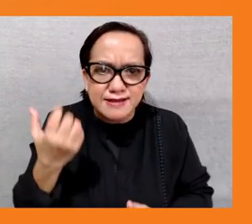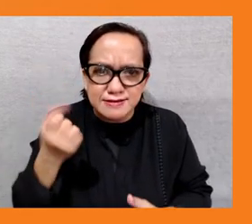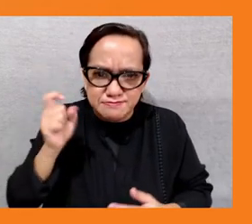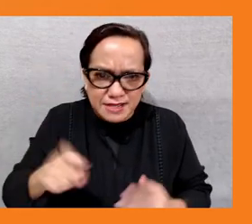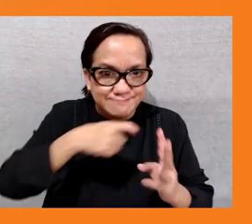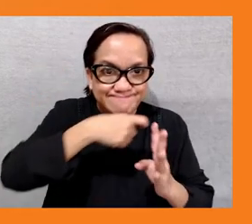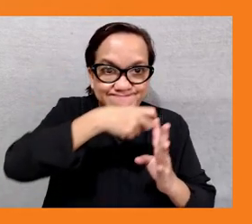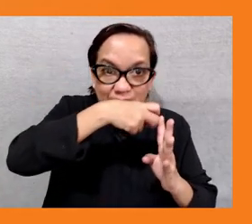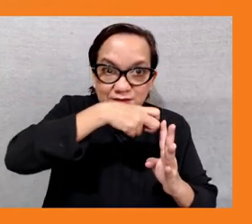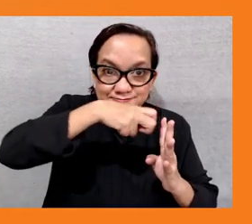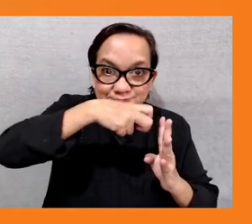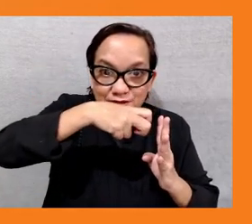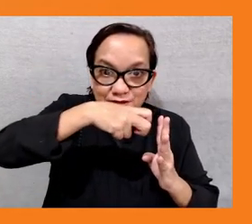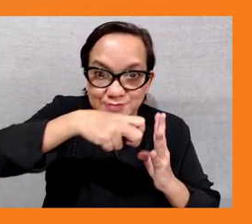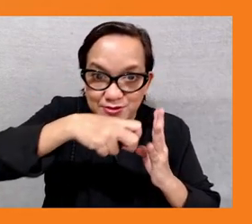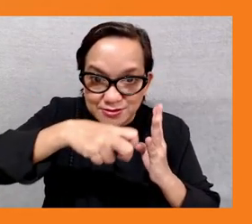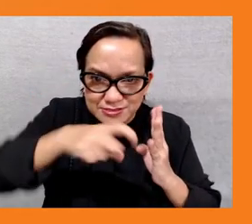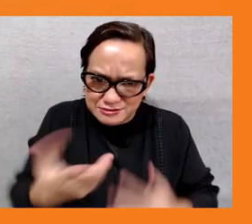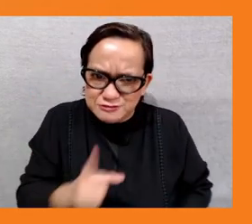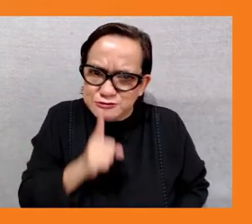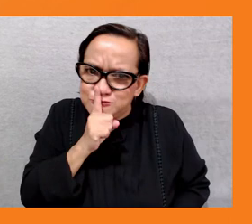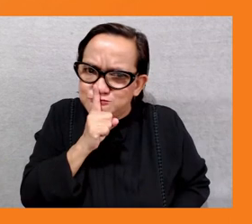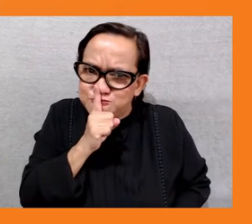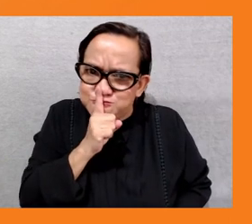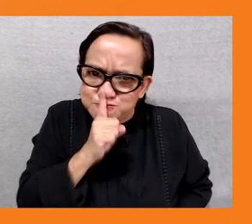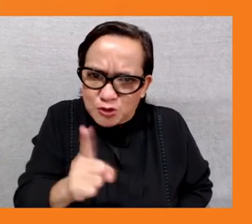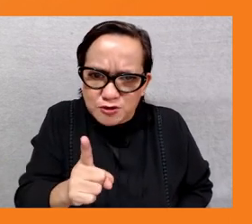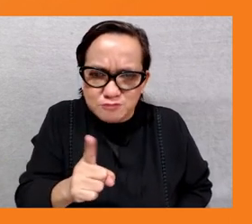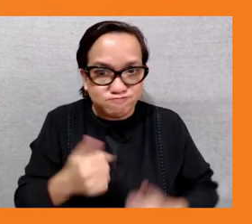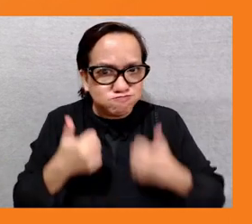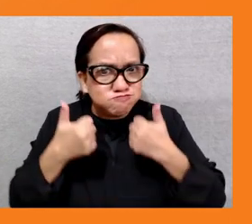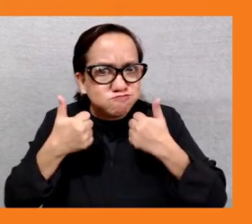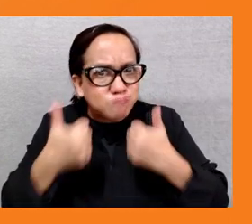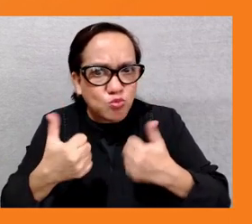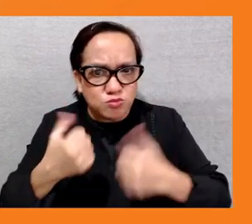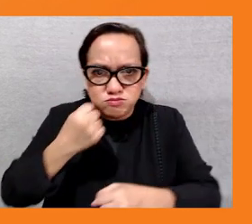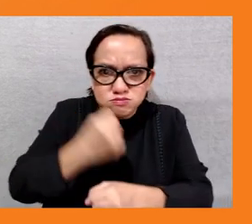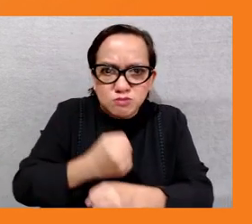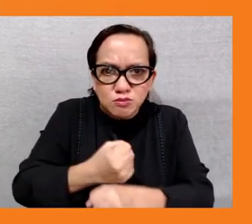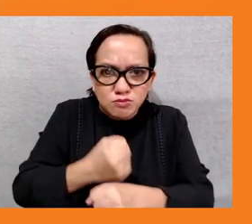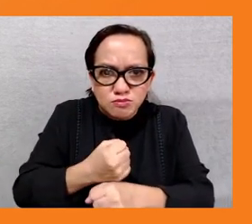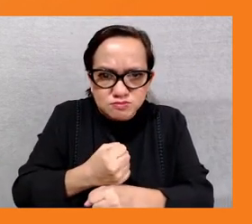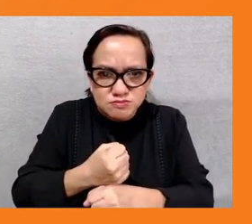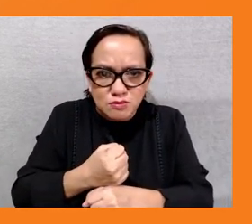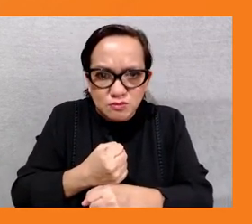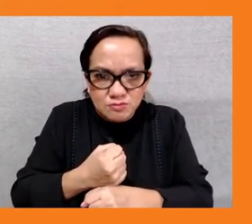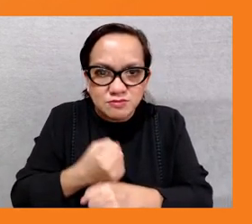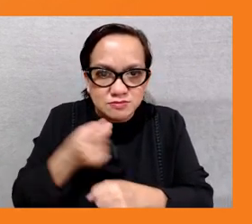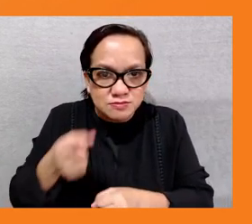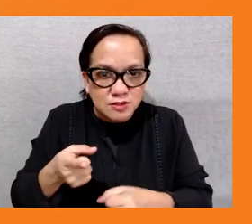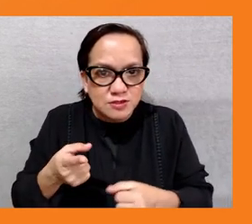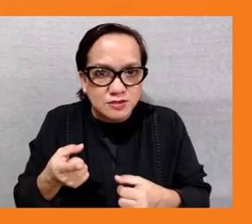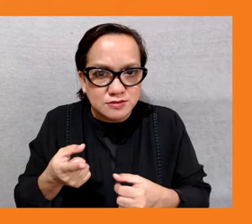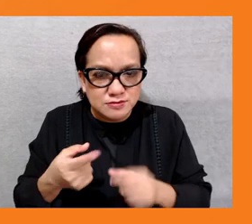and how we establish structures and relationships so that we really have meaningful participation